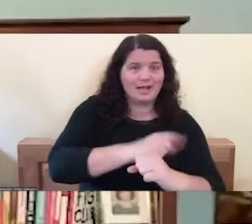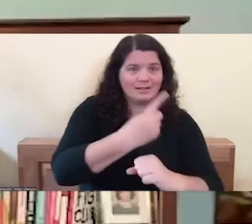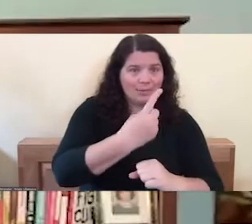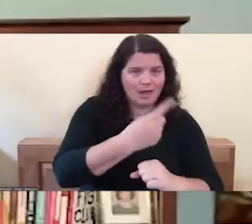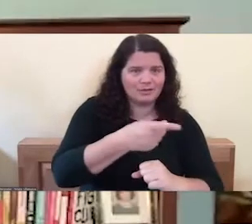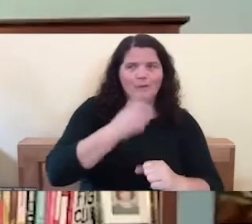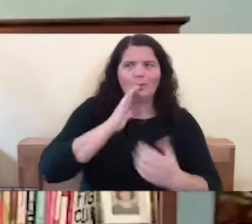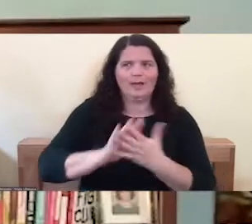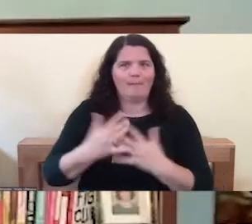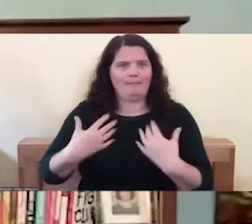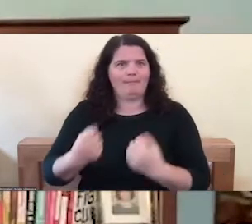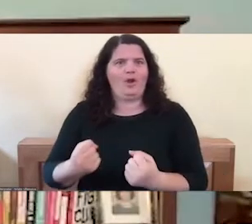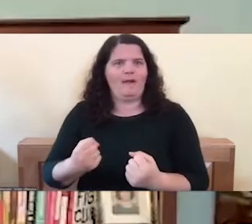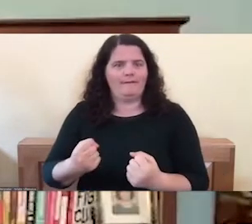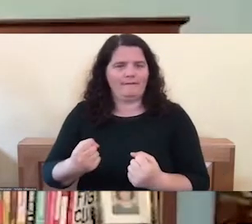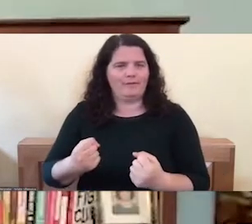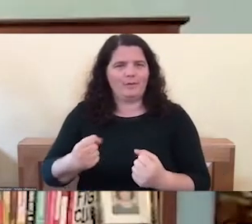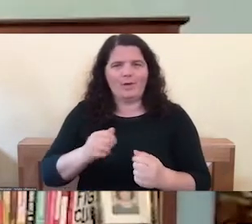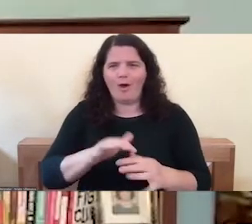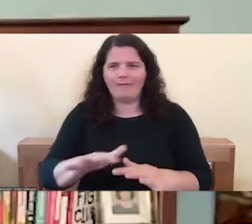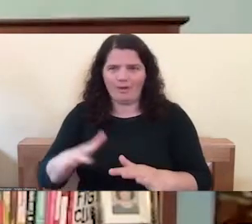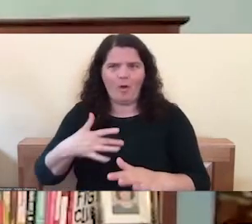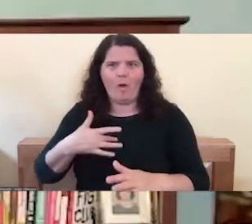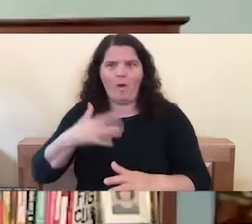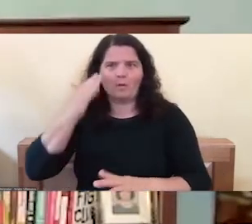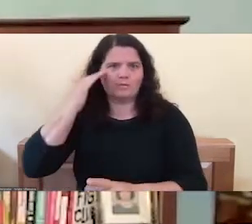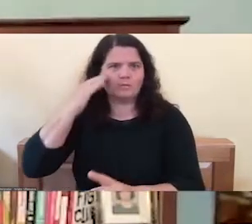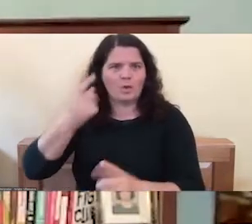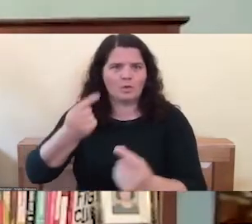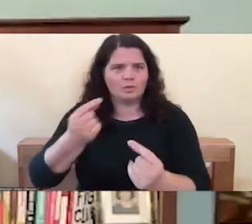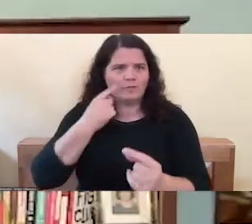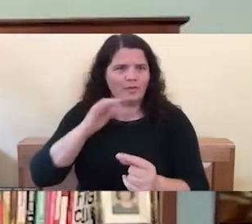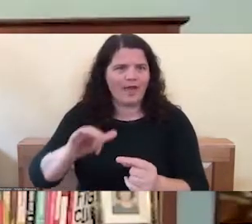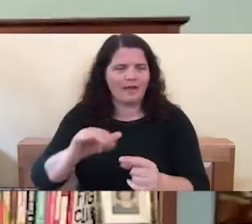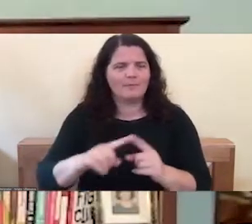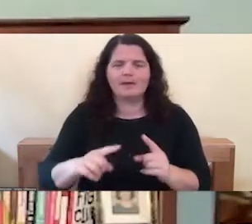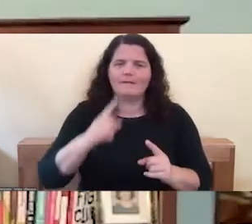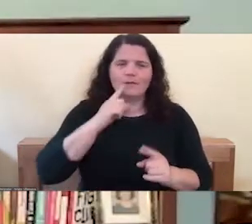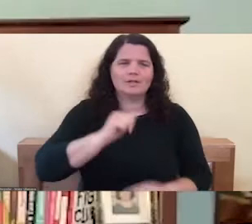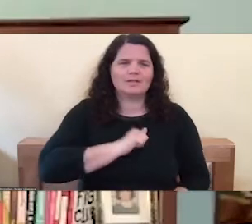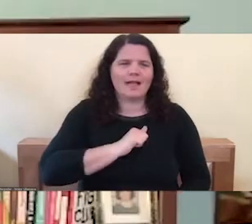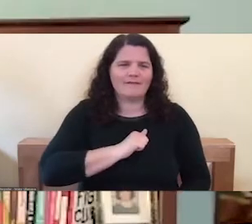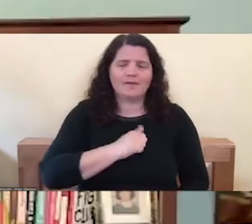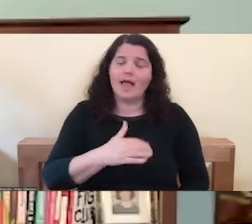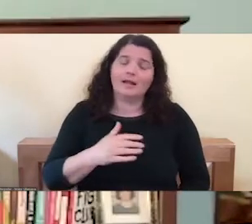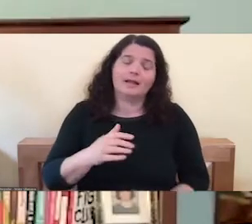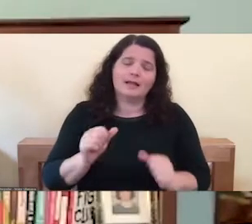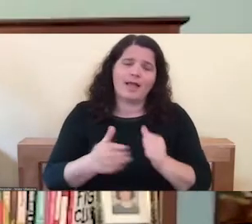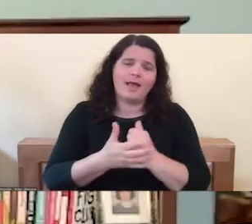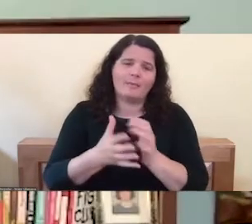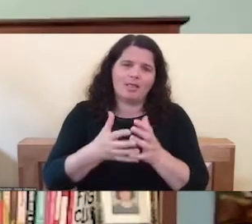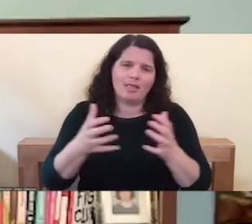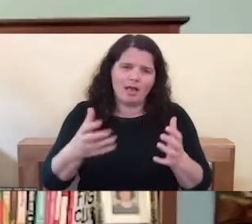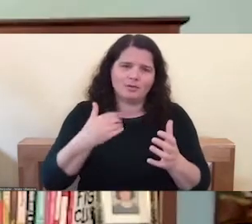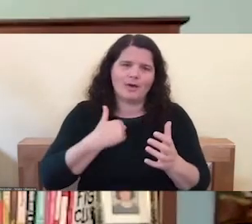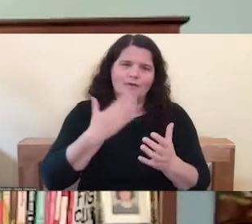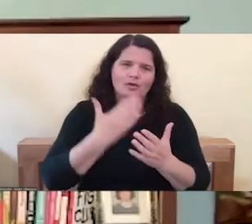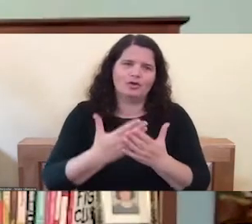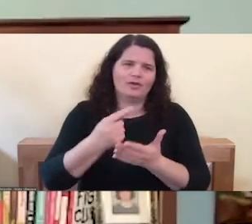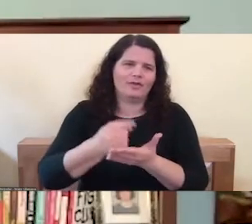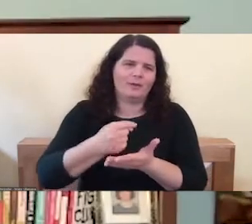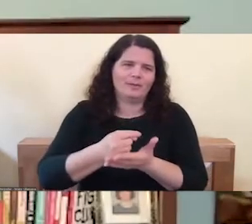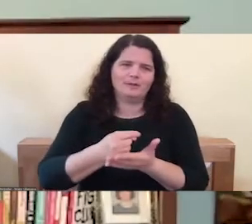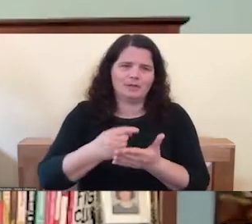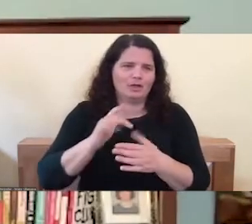you'll, you'll kind of know what to do, but it can really be helpful to have a good therapist, especially if you're dealing with early childhood trauma, because it's